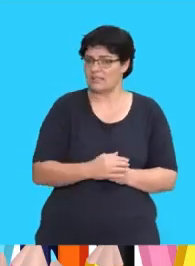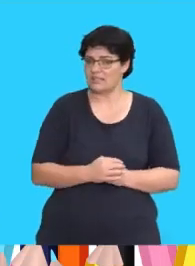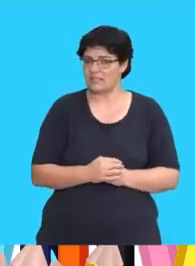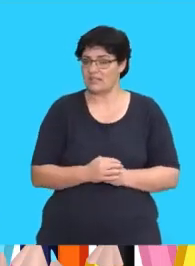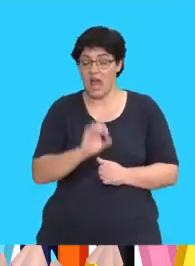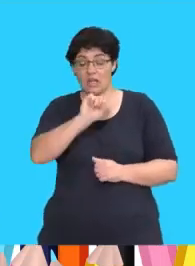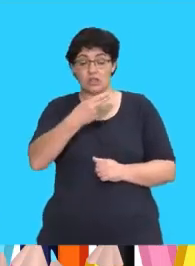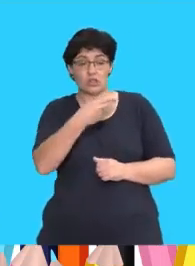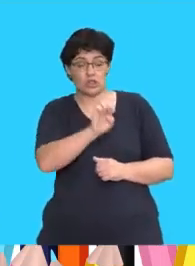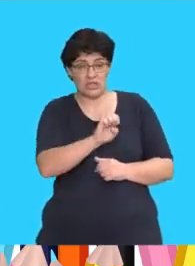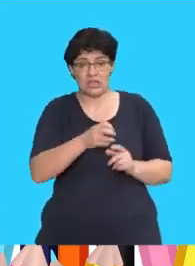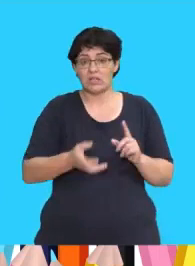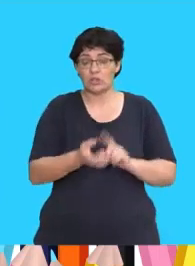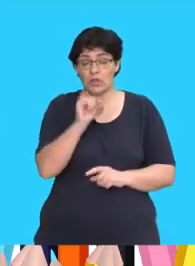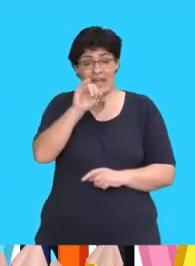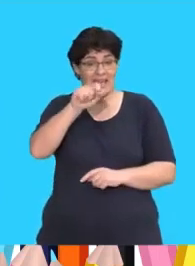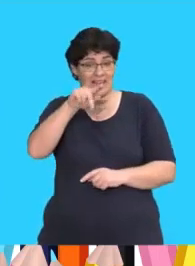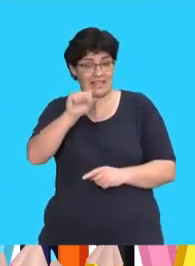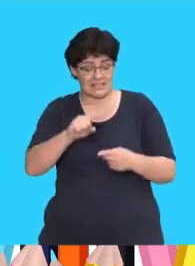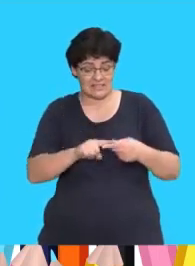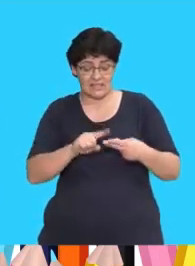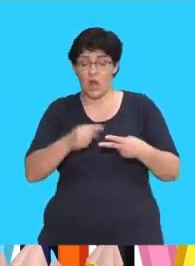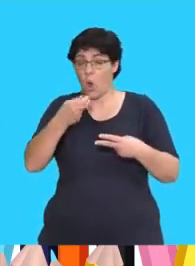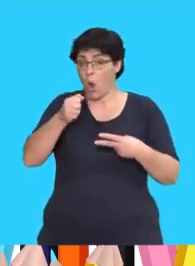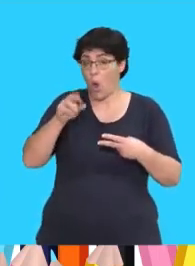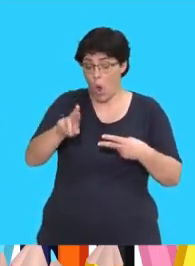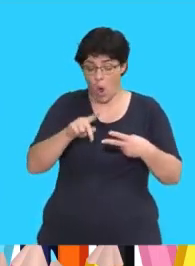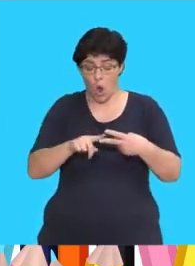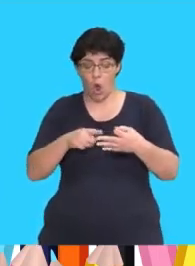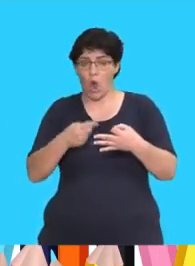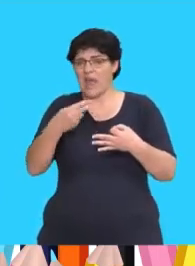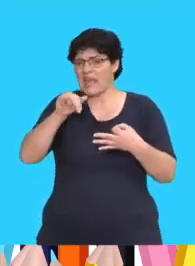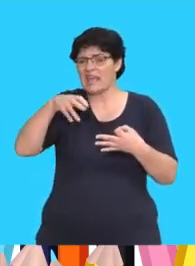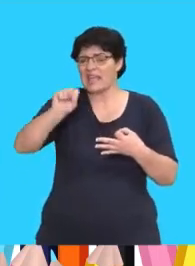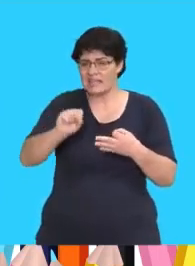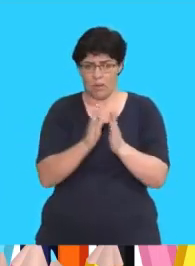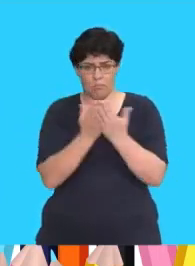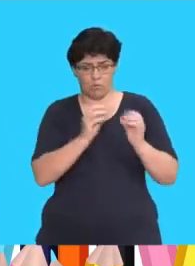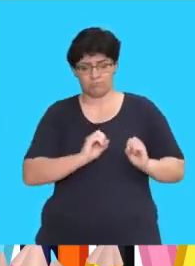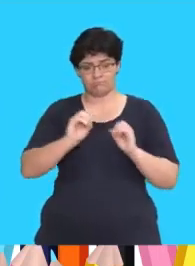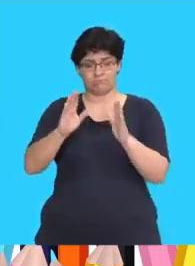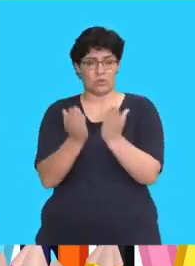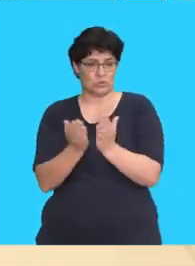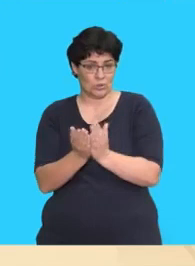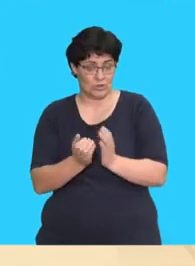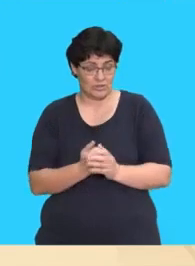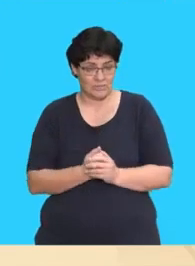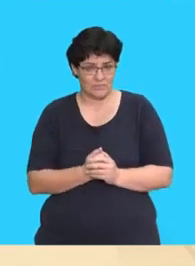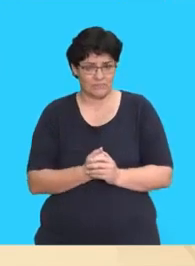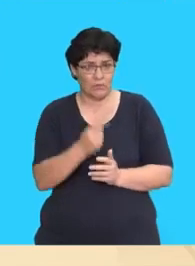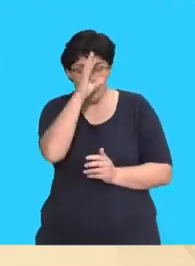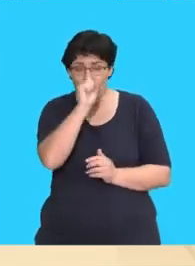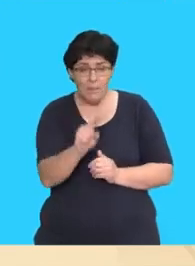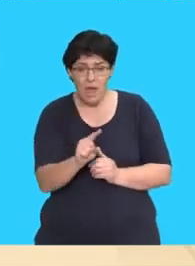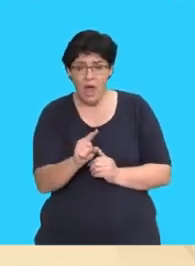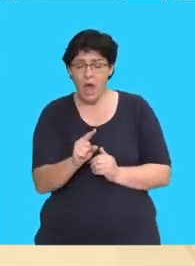took its, her, his book to school. Remember, the book